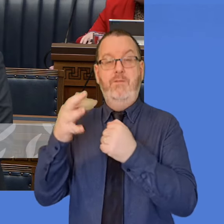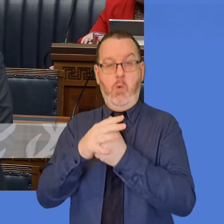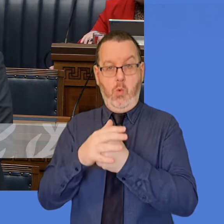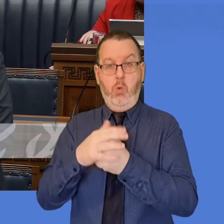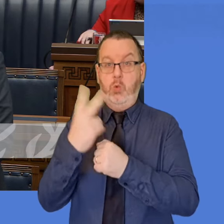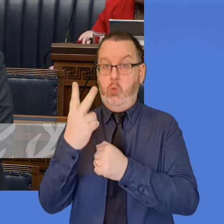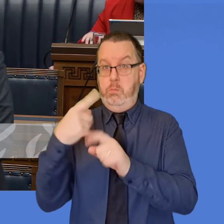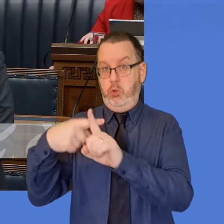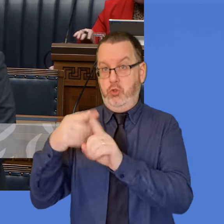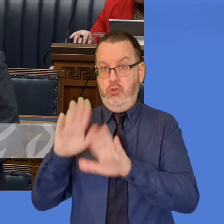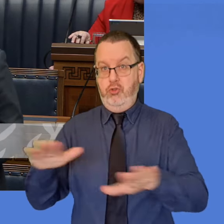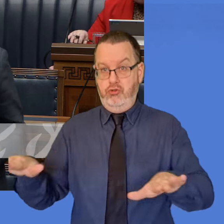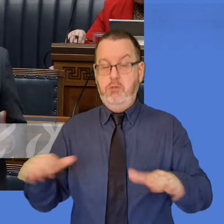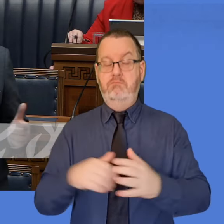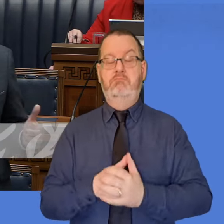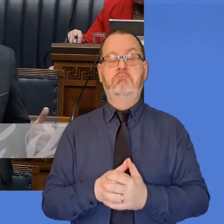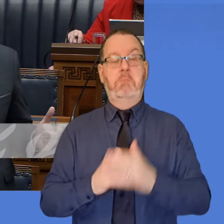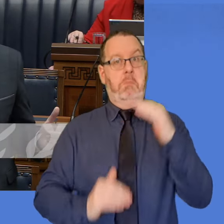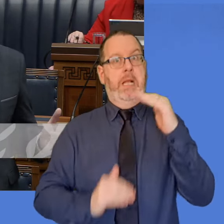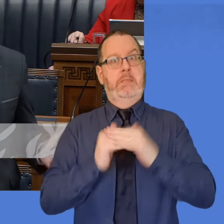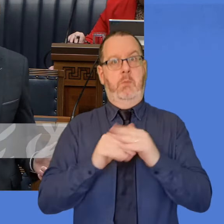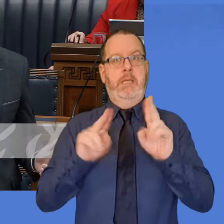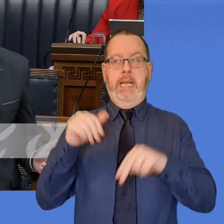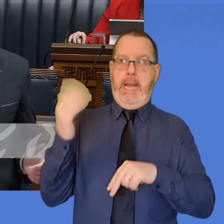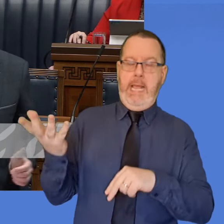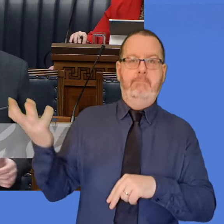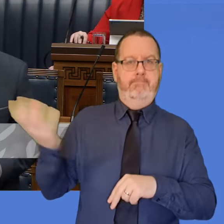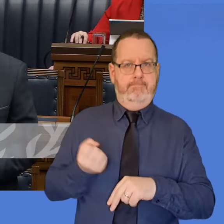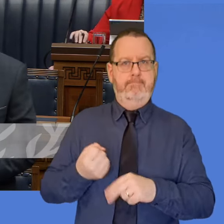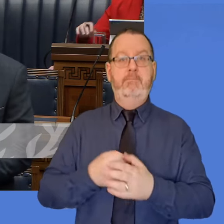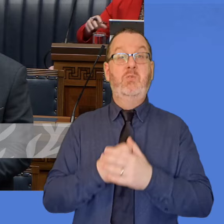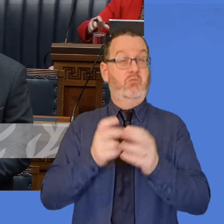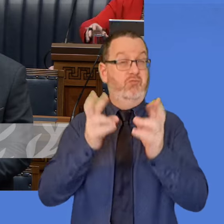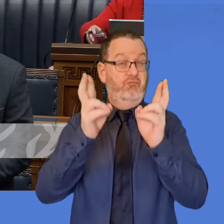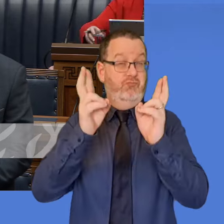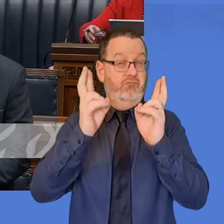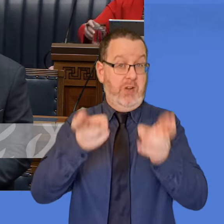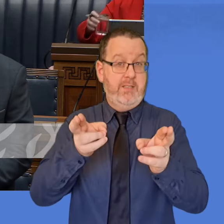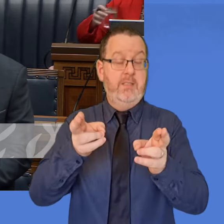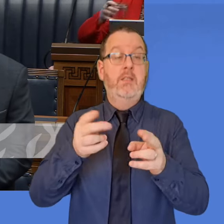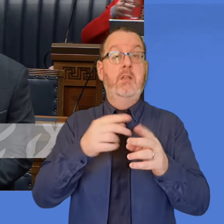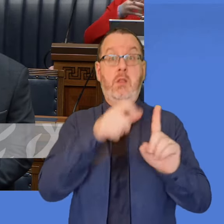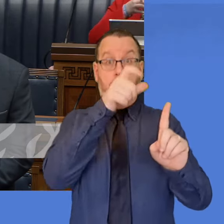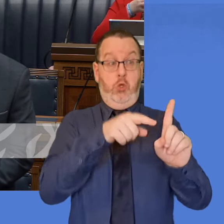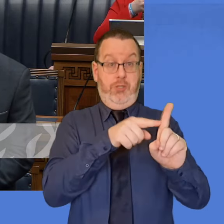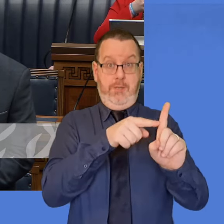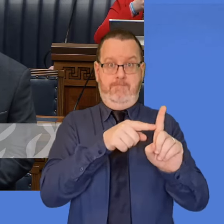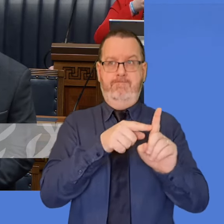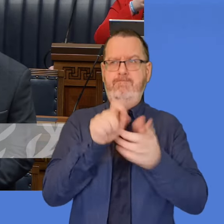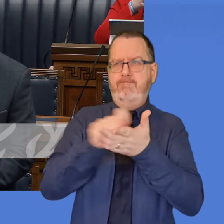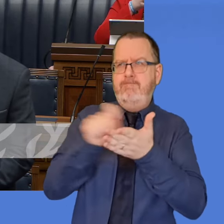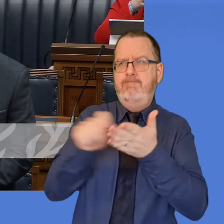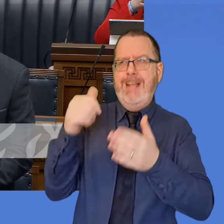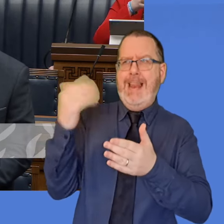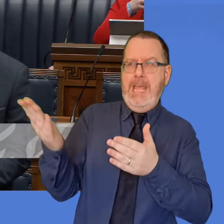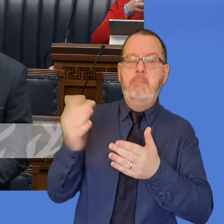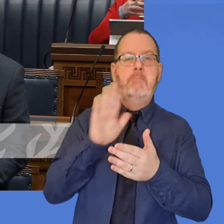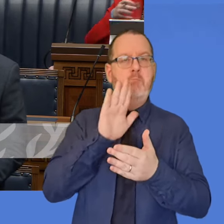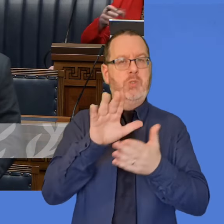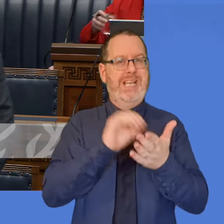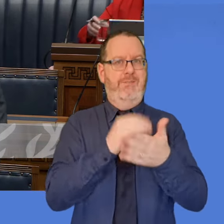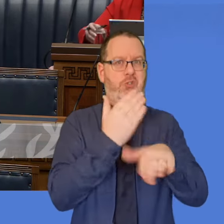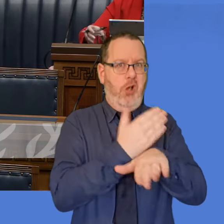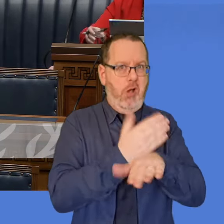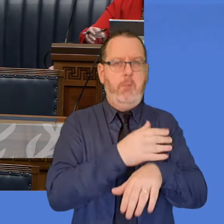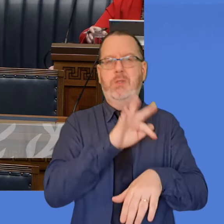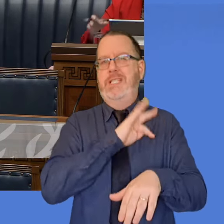for two or more children. She is correct to say that the claimant must be in paid work, employed or self